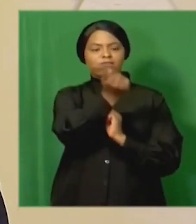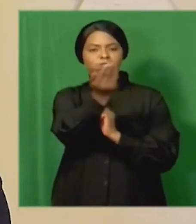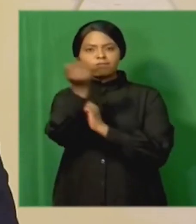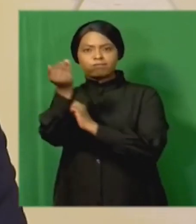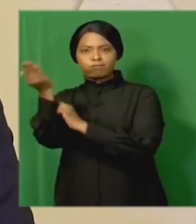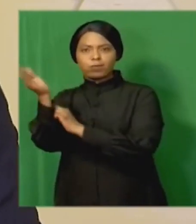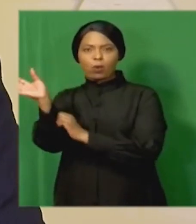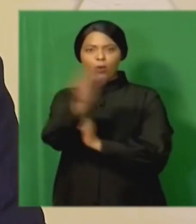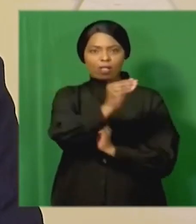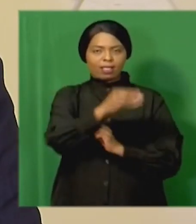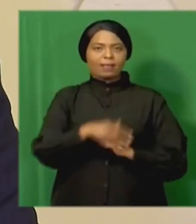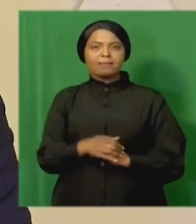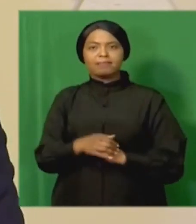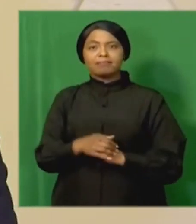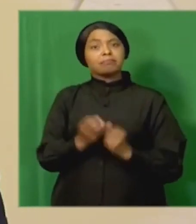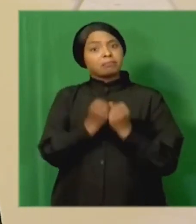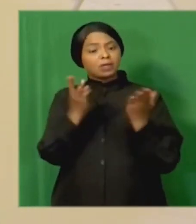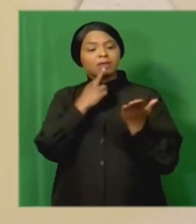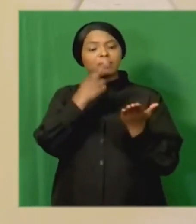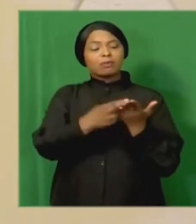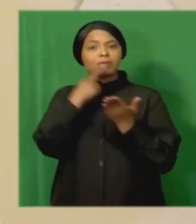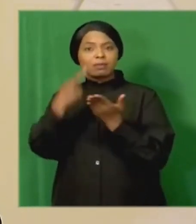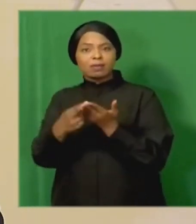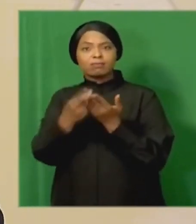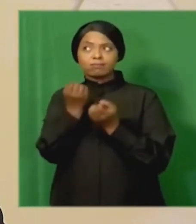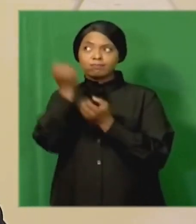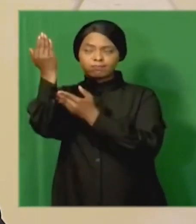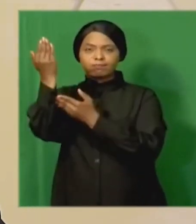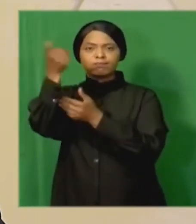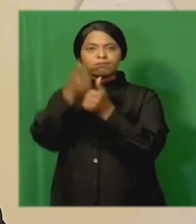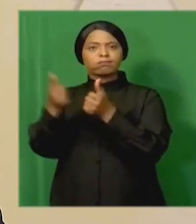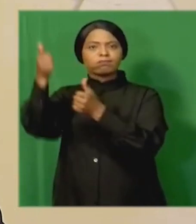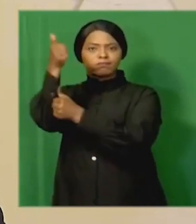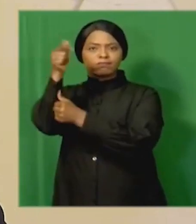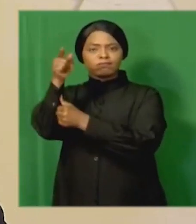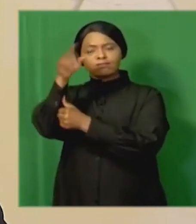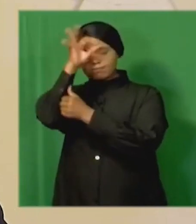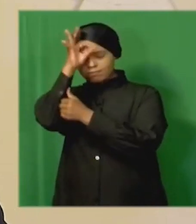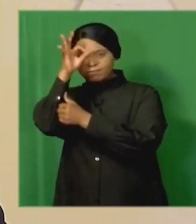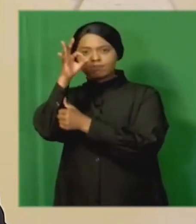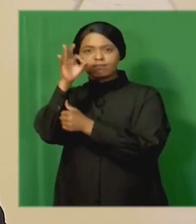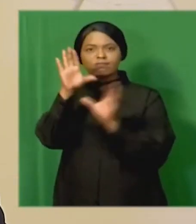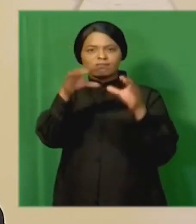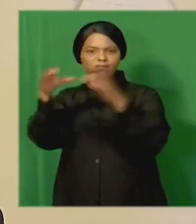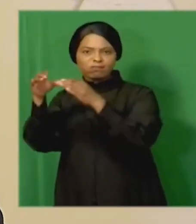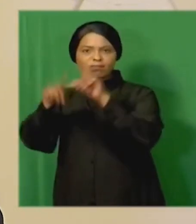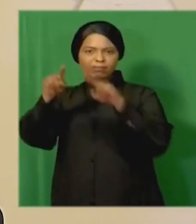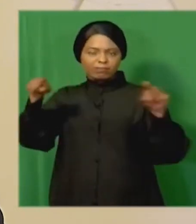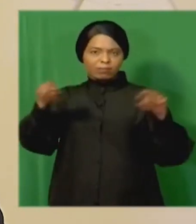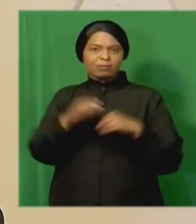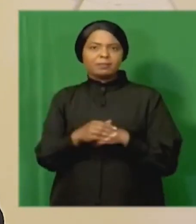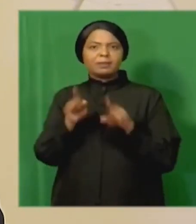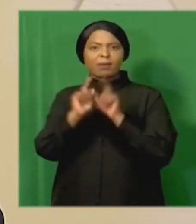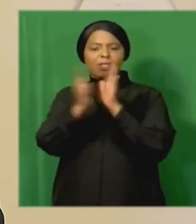greatest number of recommendations were directed to the law enforcement agencies for investigation and possible prosecution